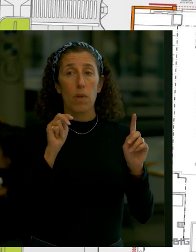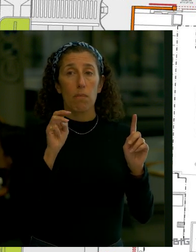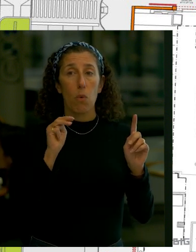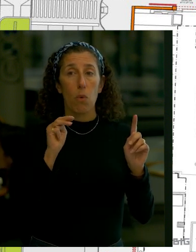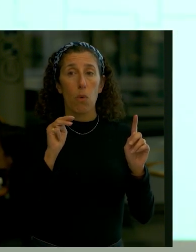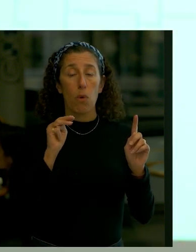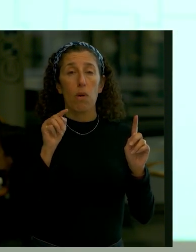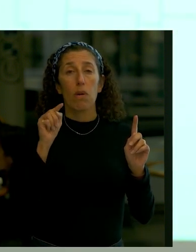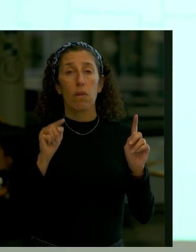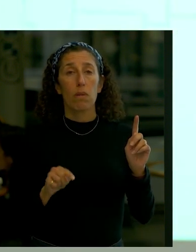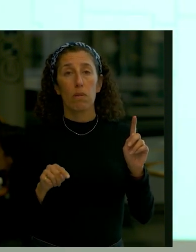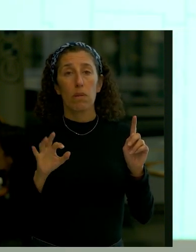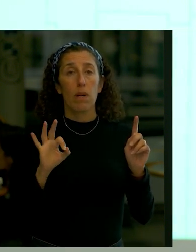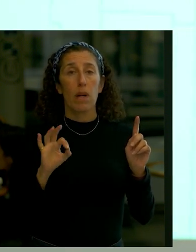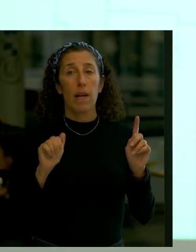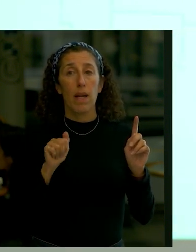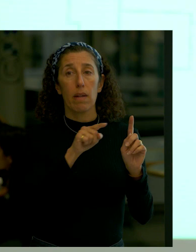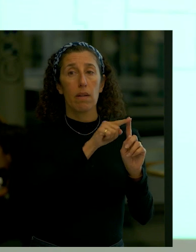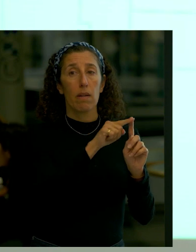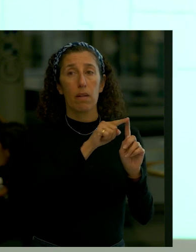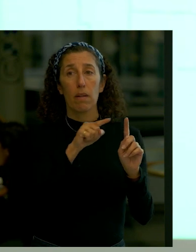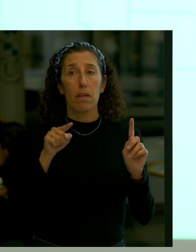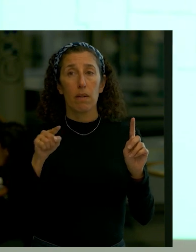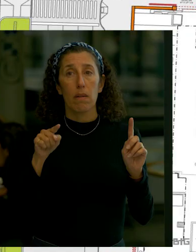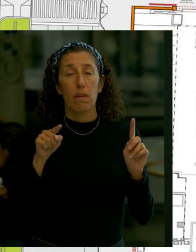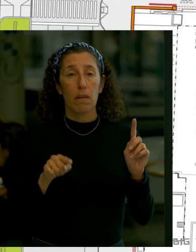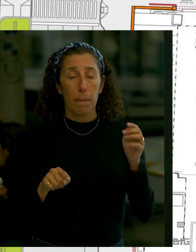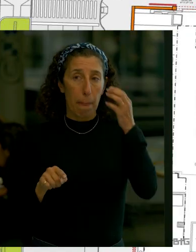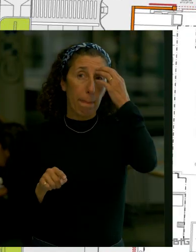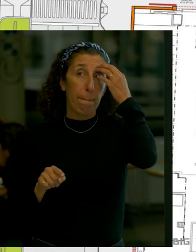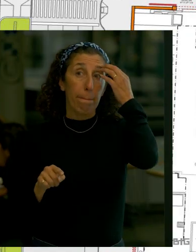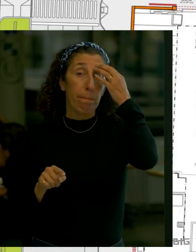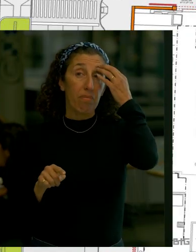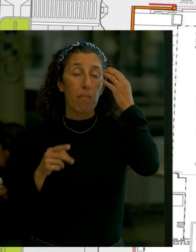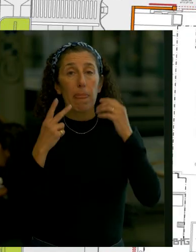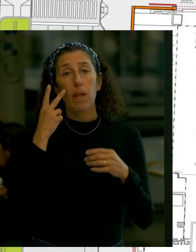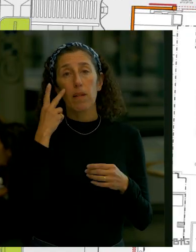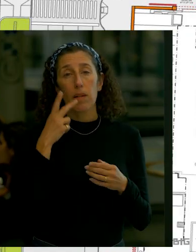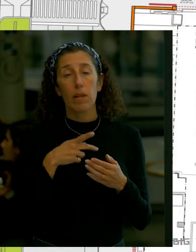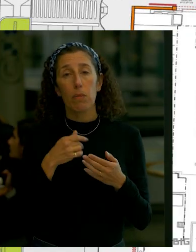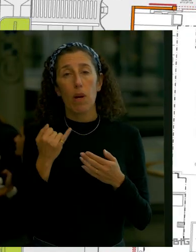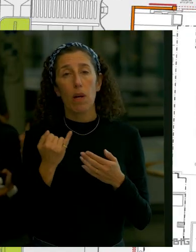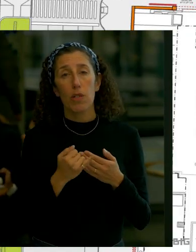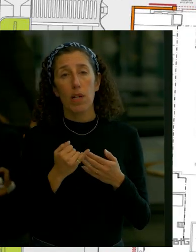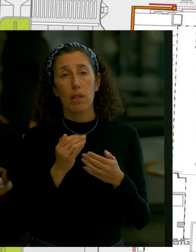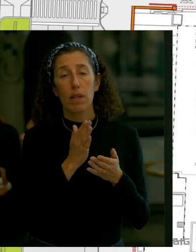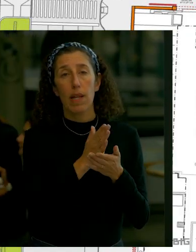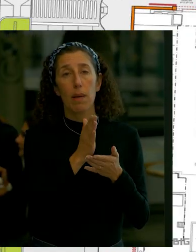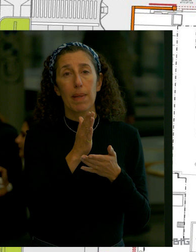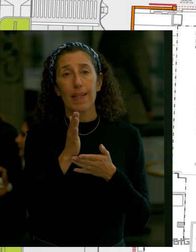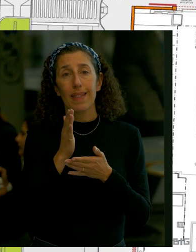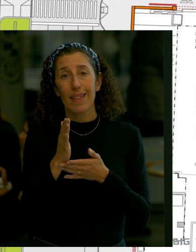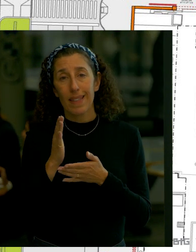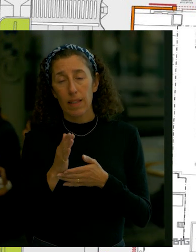effectively the project elements hugged the building we were debating different places to